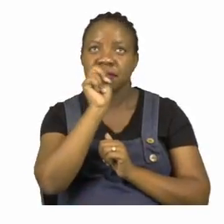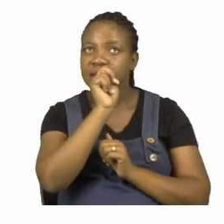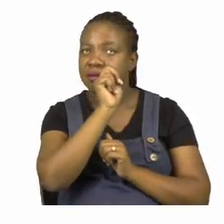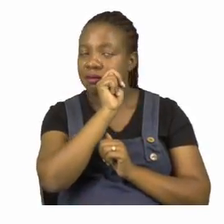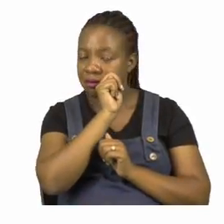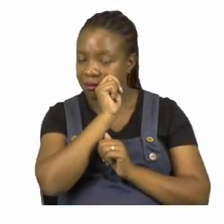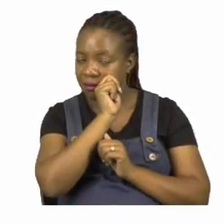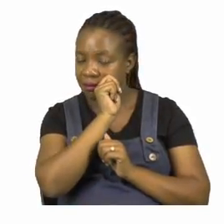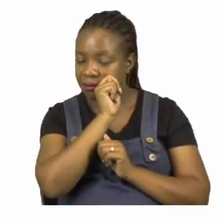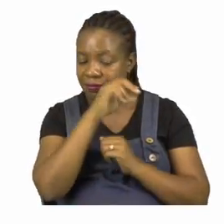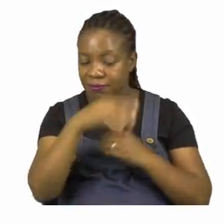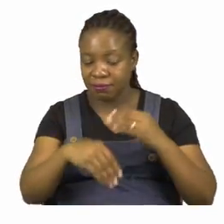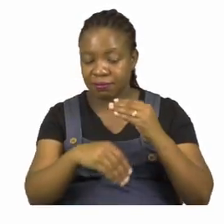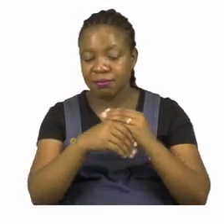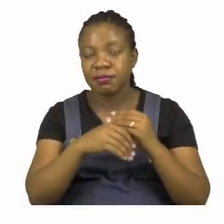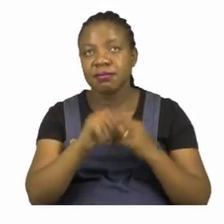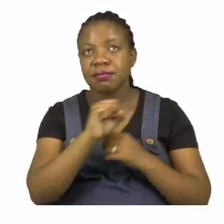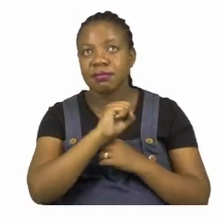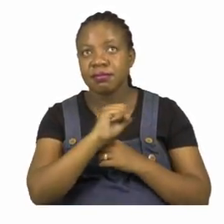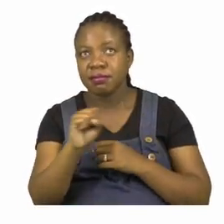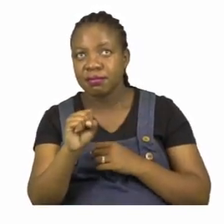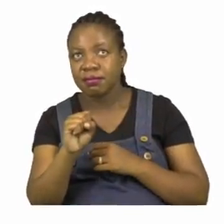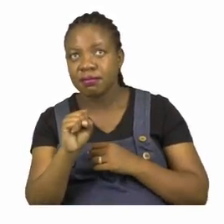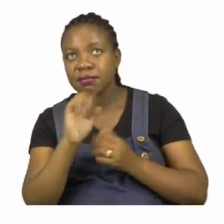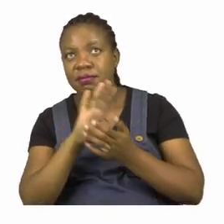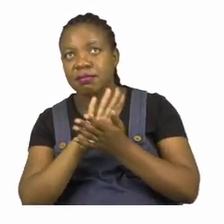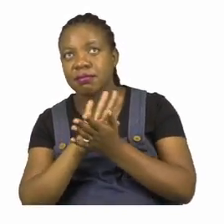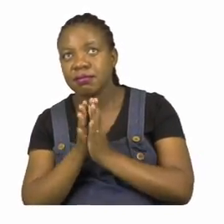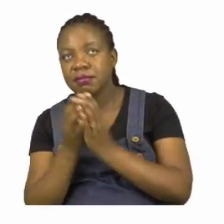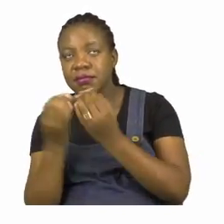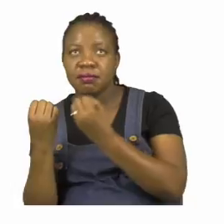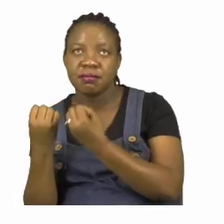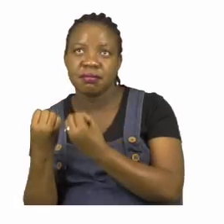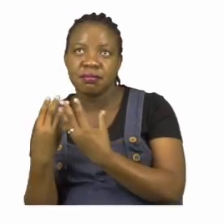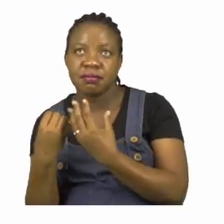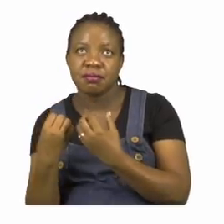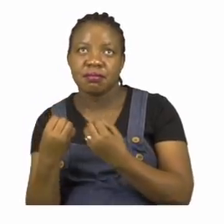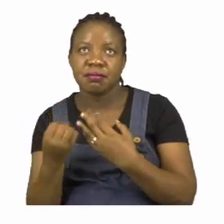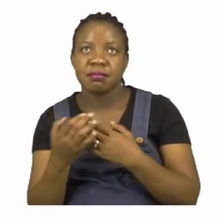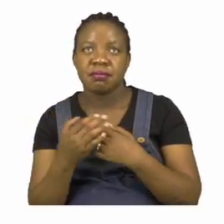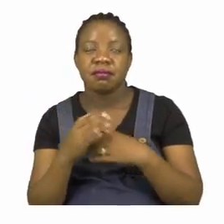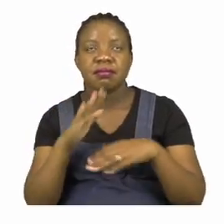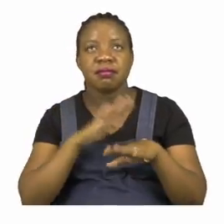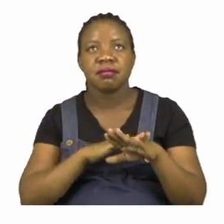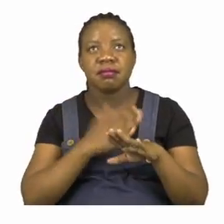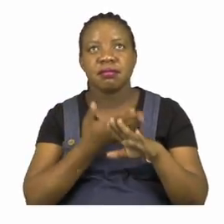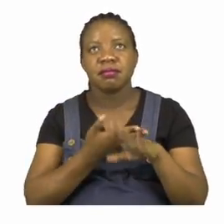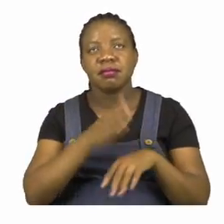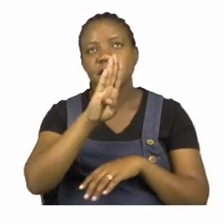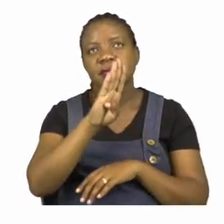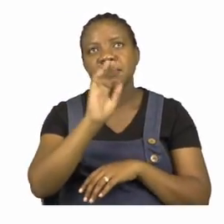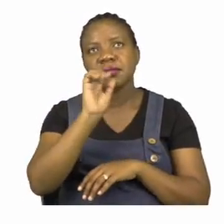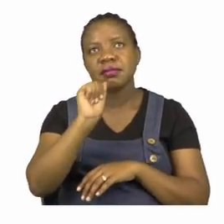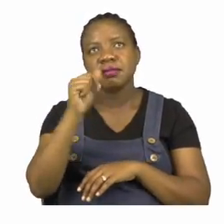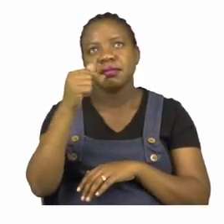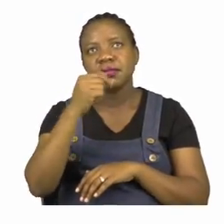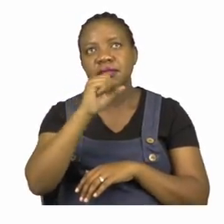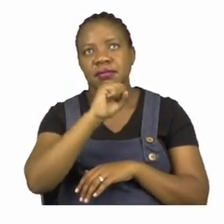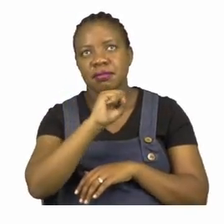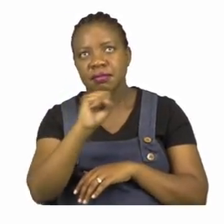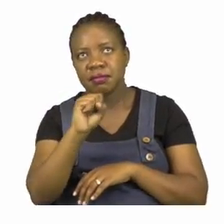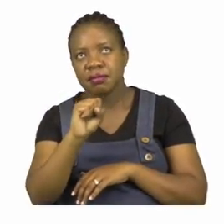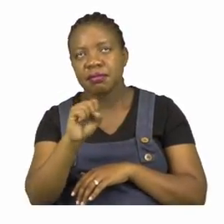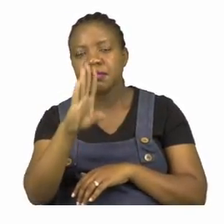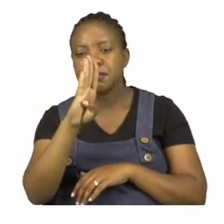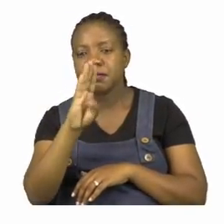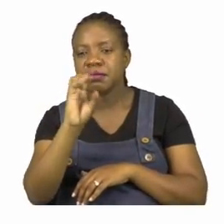like bags, books, chairs. Rule number